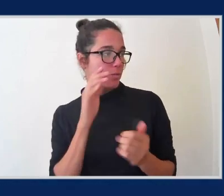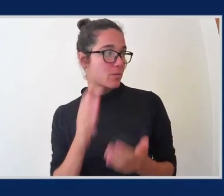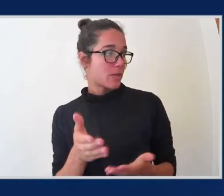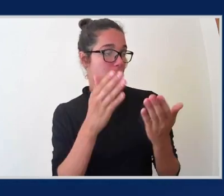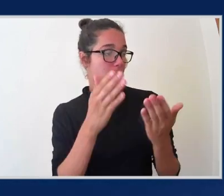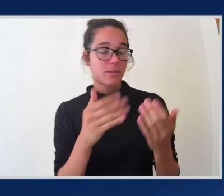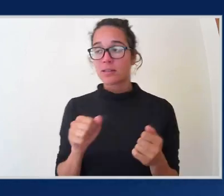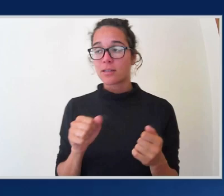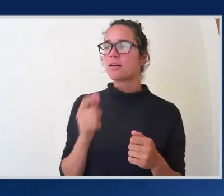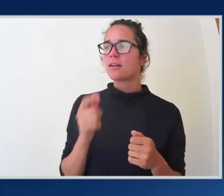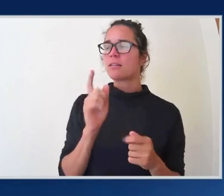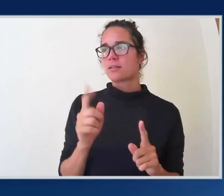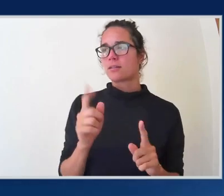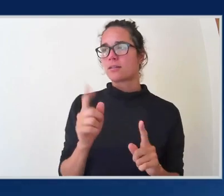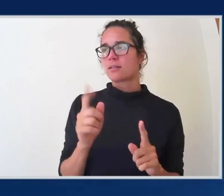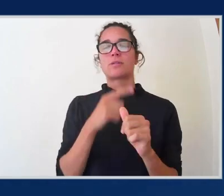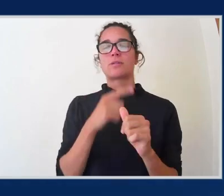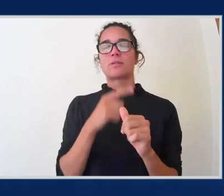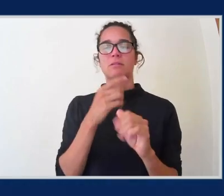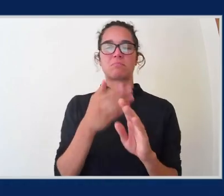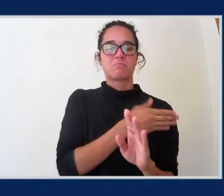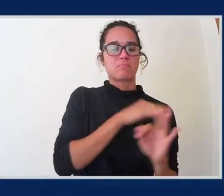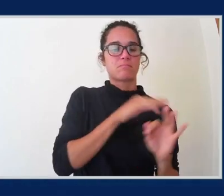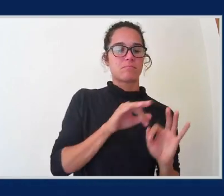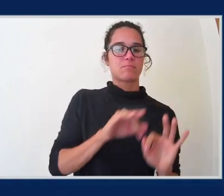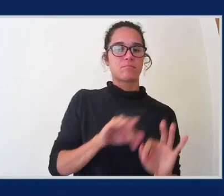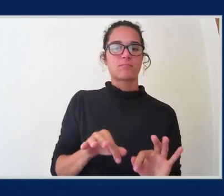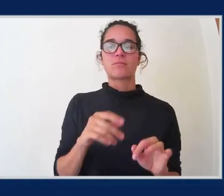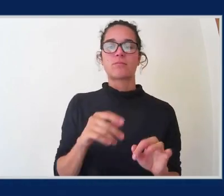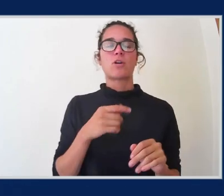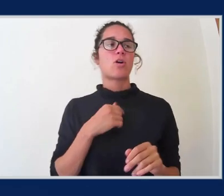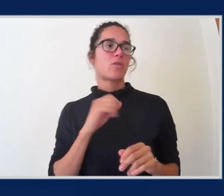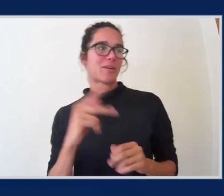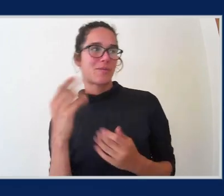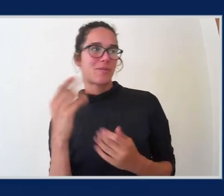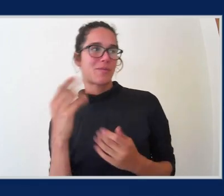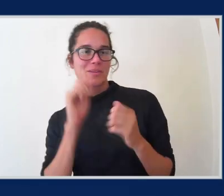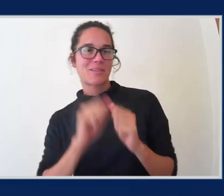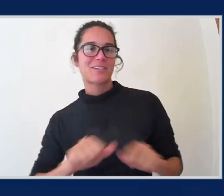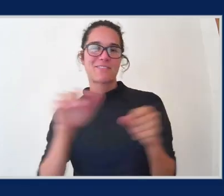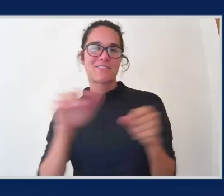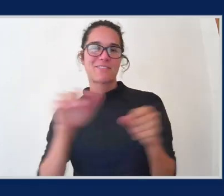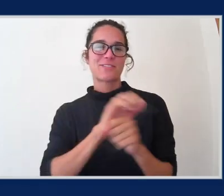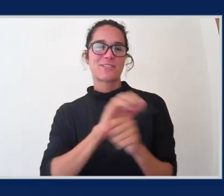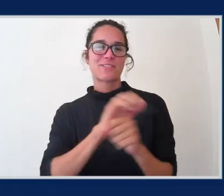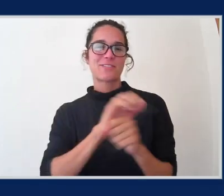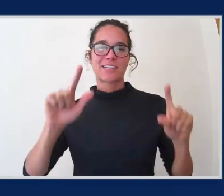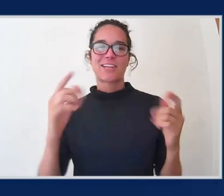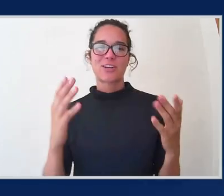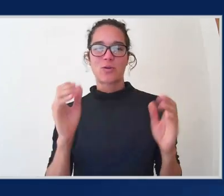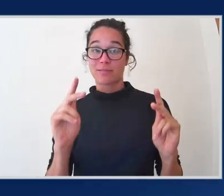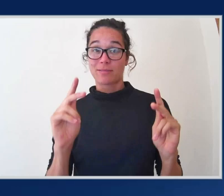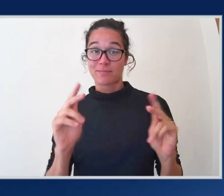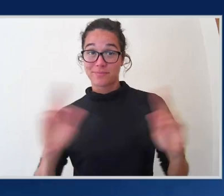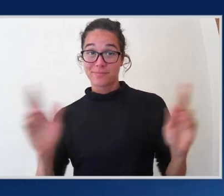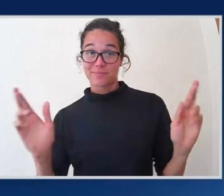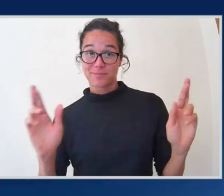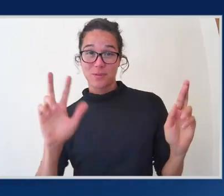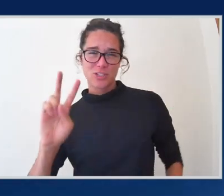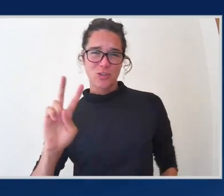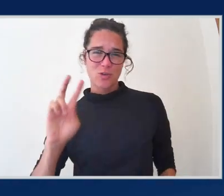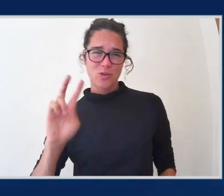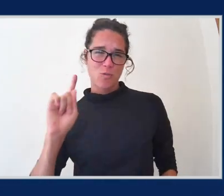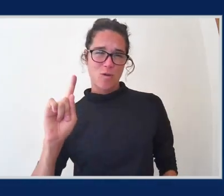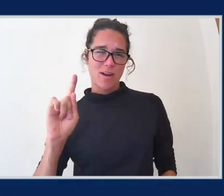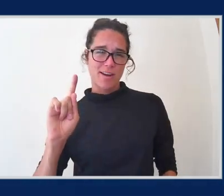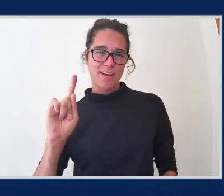before the main meal. Stay tuned. We're going to pull this up full screen here. Hey, backstage people, you ready for this? Three, two, one, and you have one minute